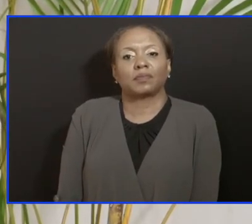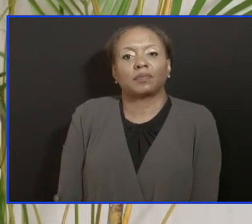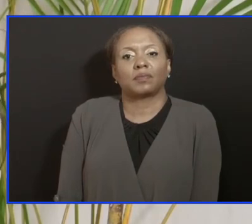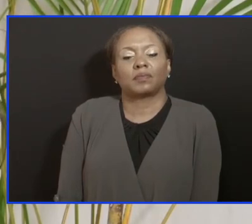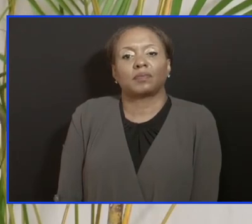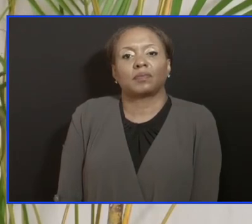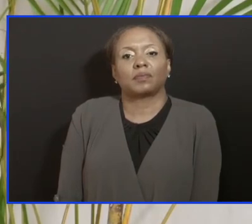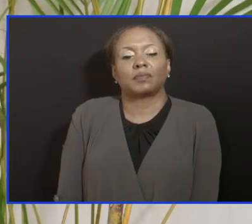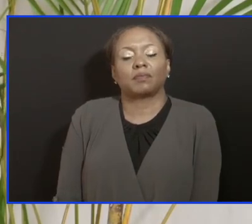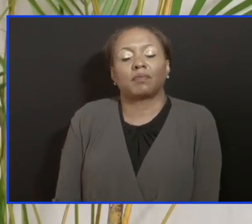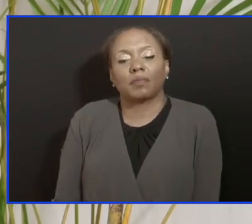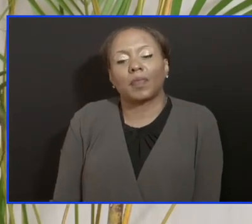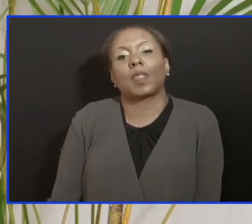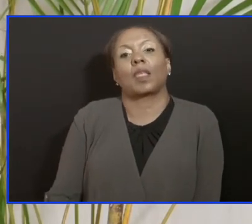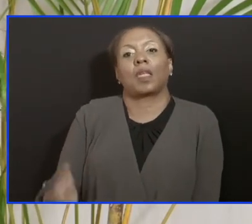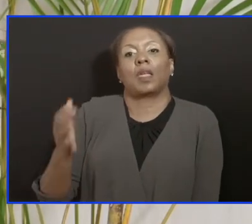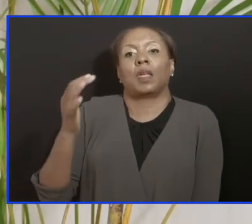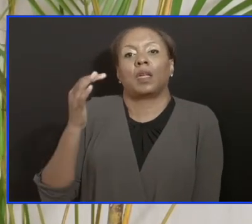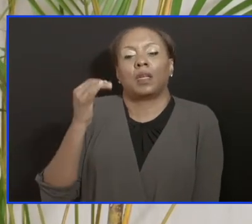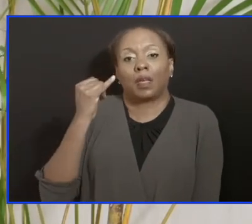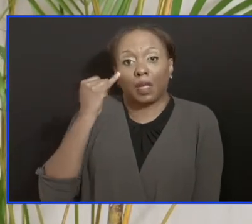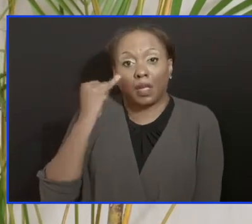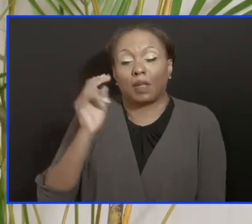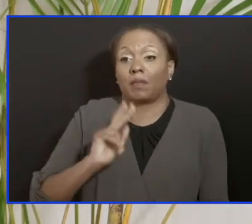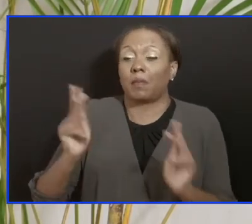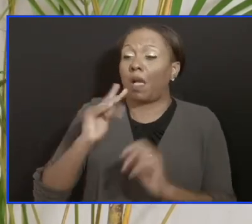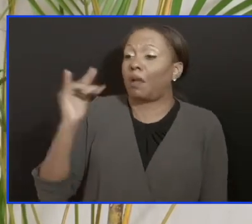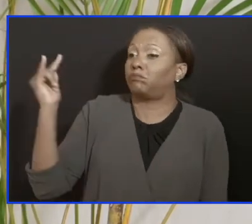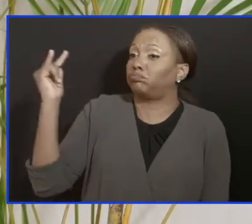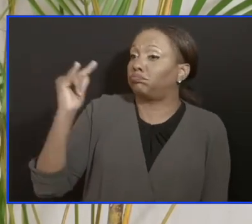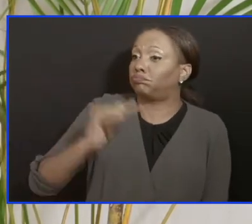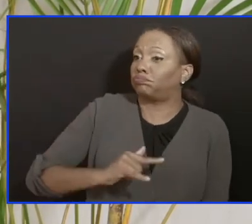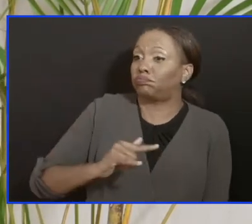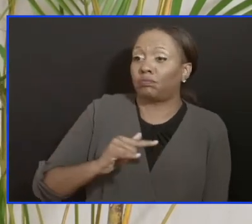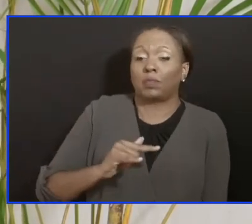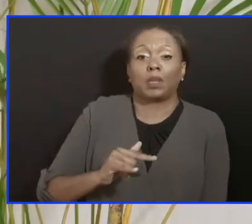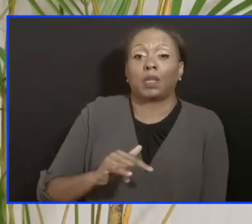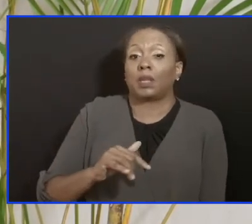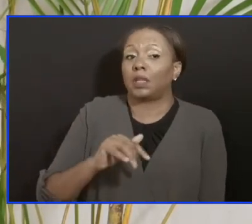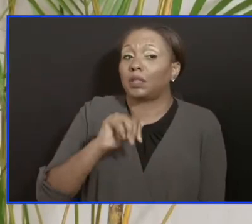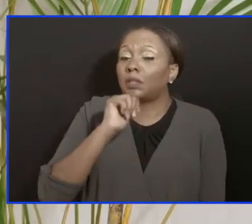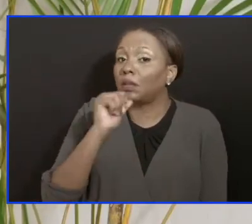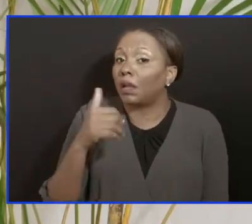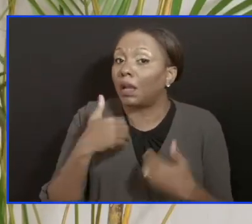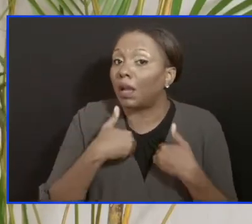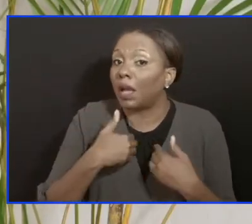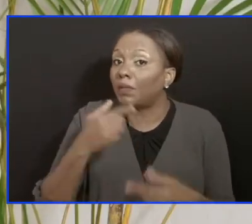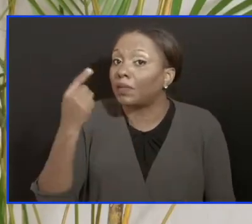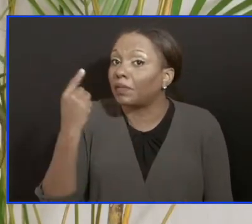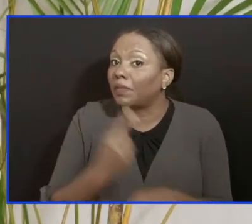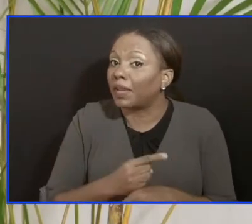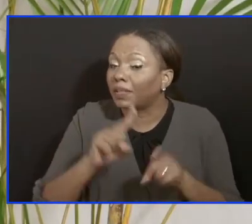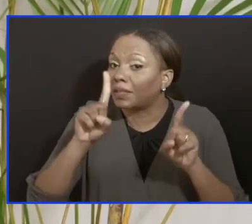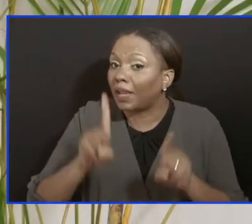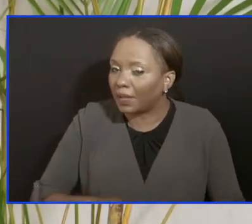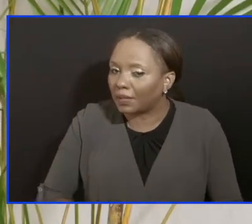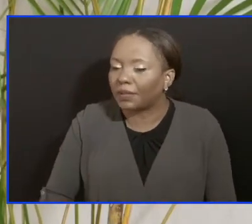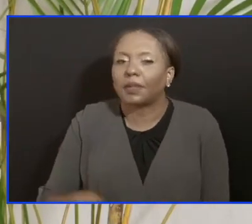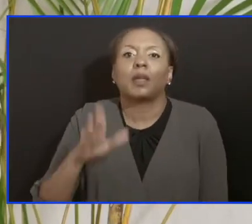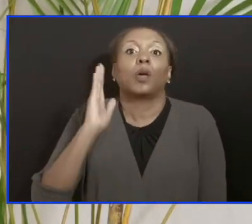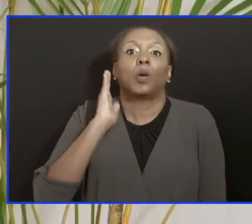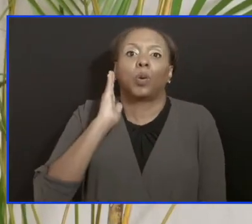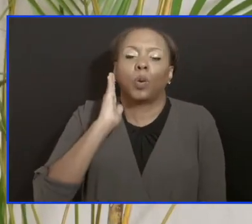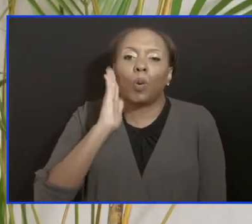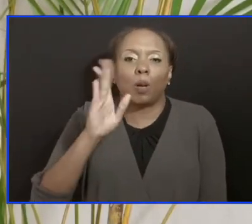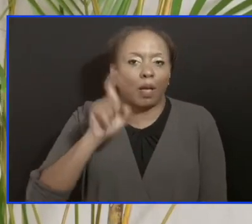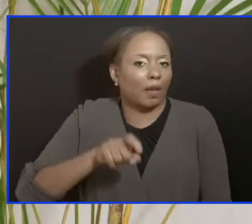Barbados with not the standard test that we expect, and so we have to continue to test those persons and we will have a small team